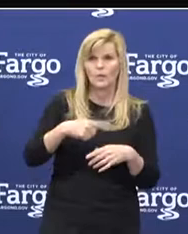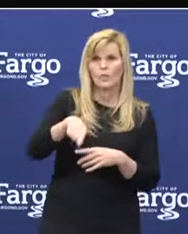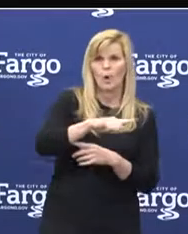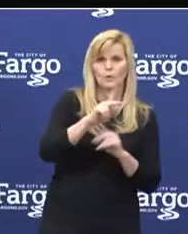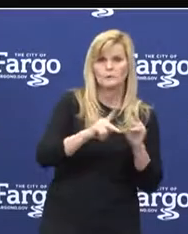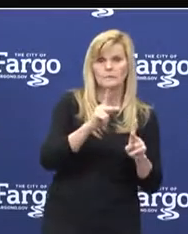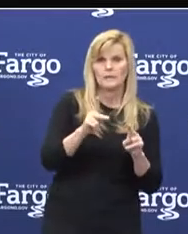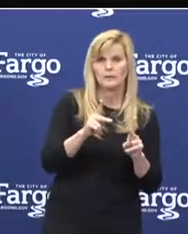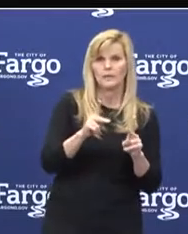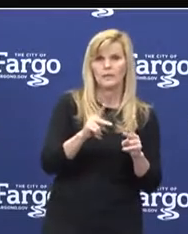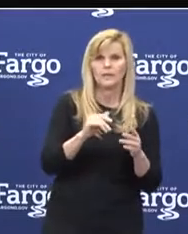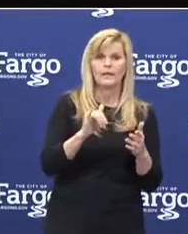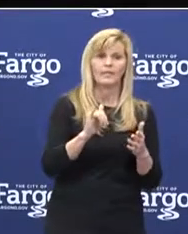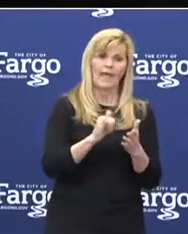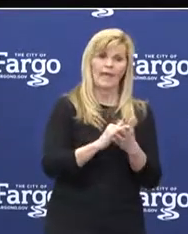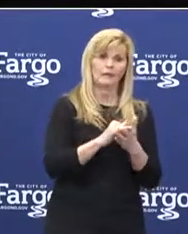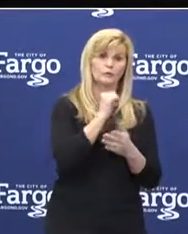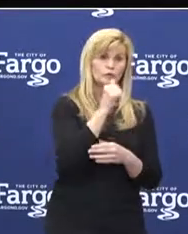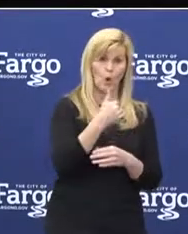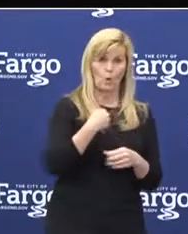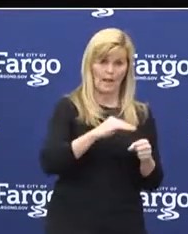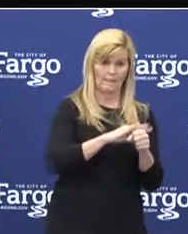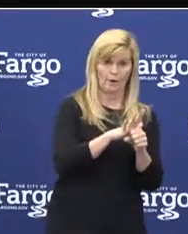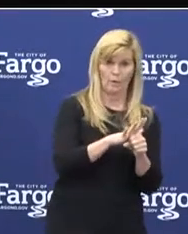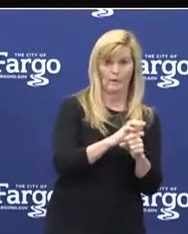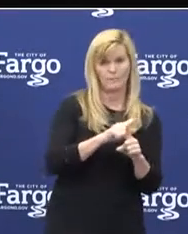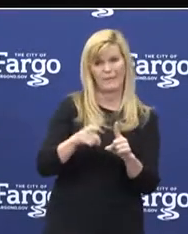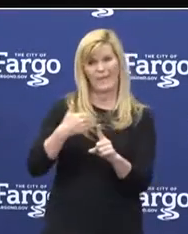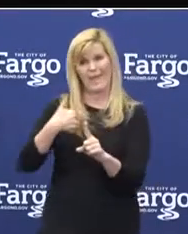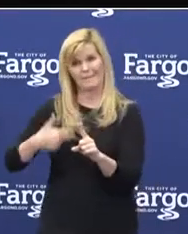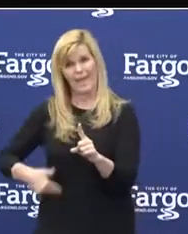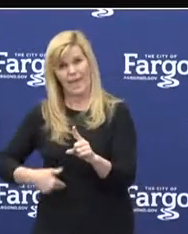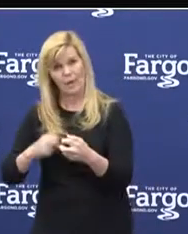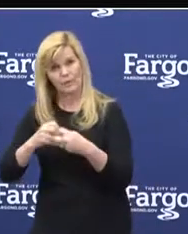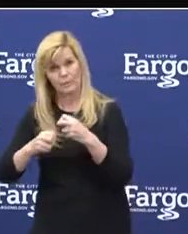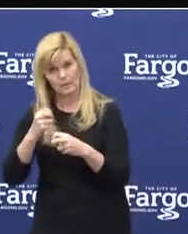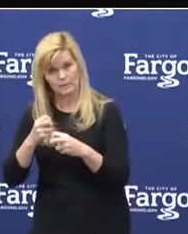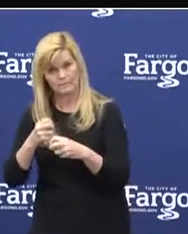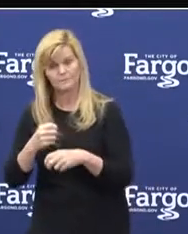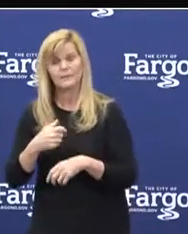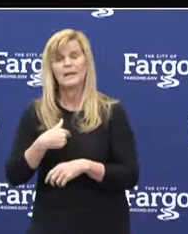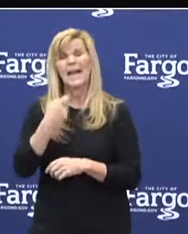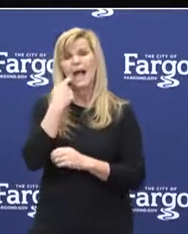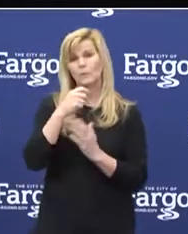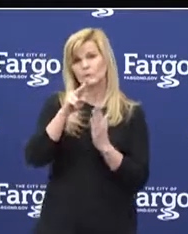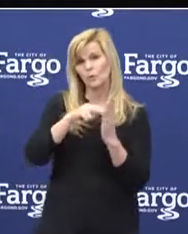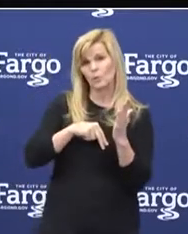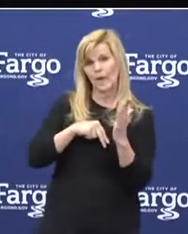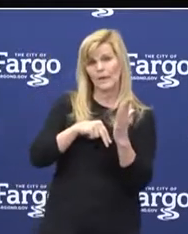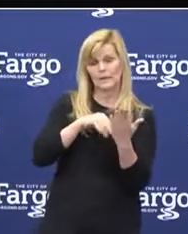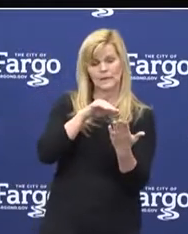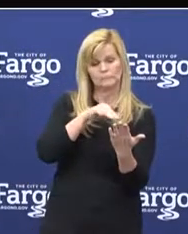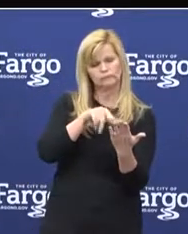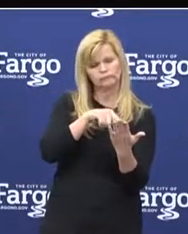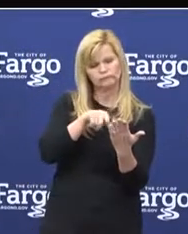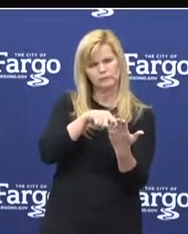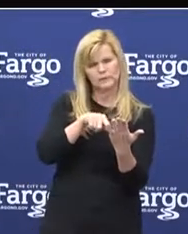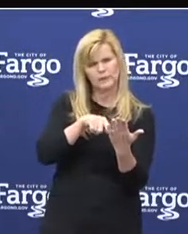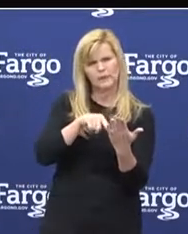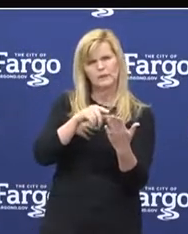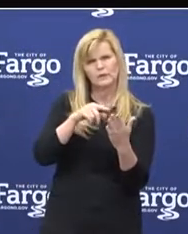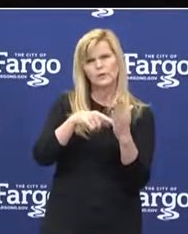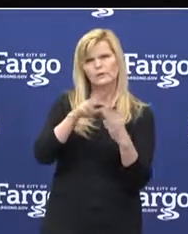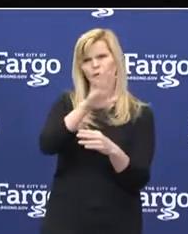-COVID health-related concerns. I recently read a study, a national online survey, which showed that